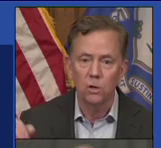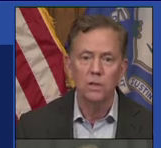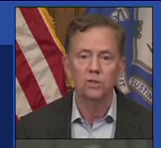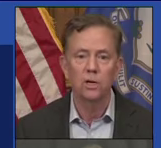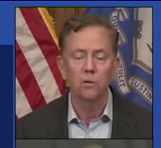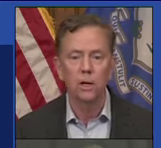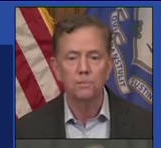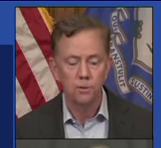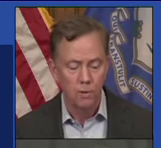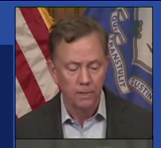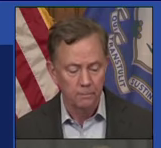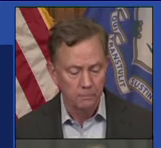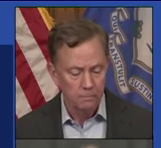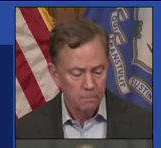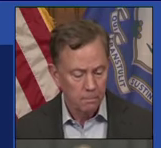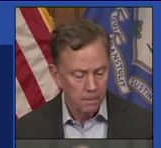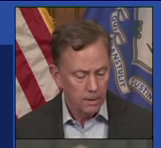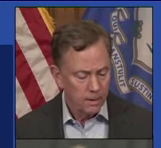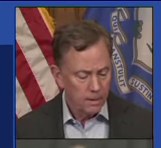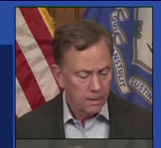but still on the general upswing.